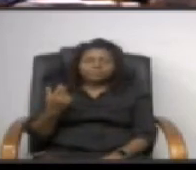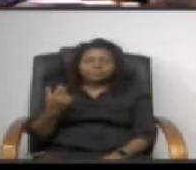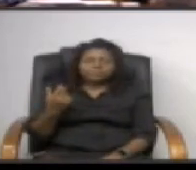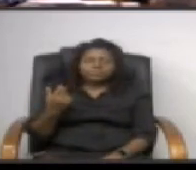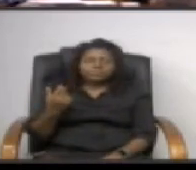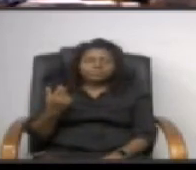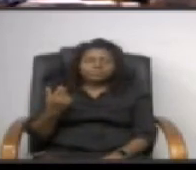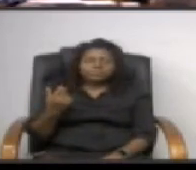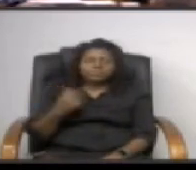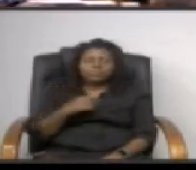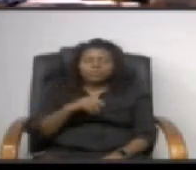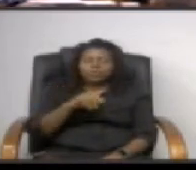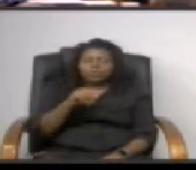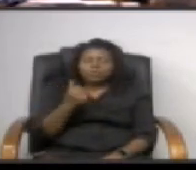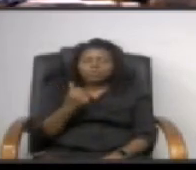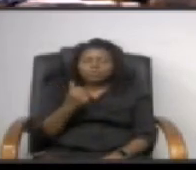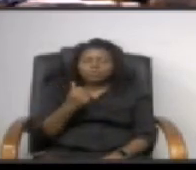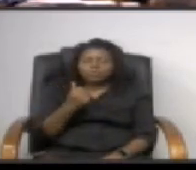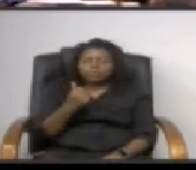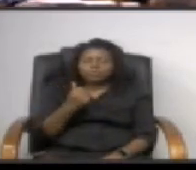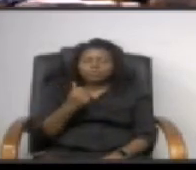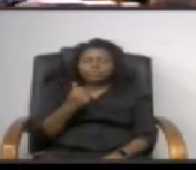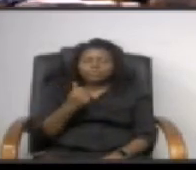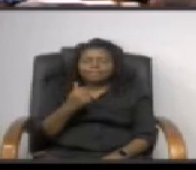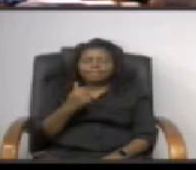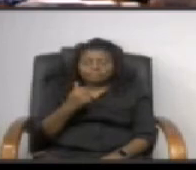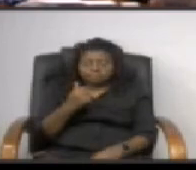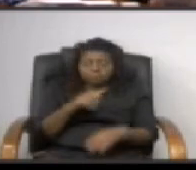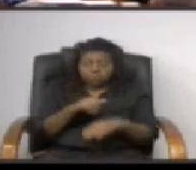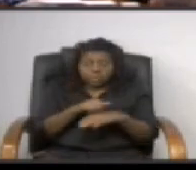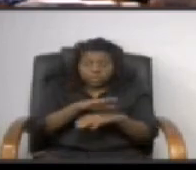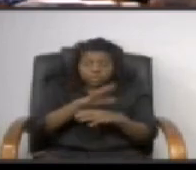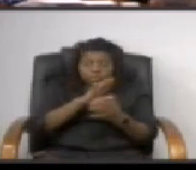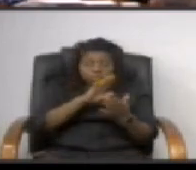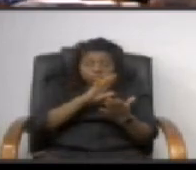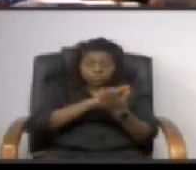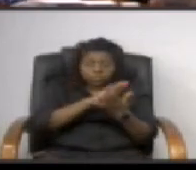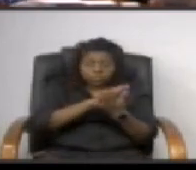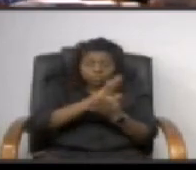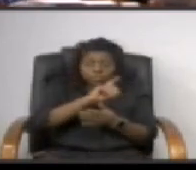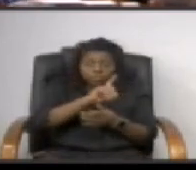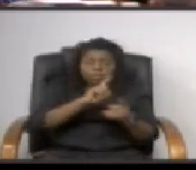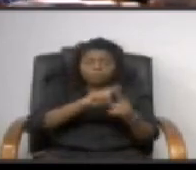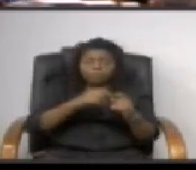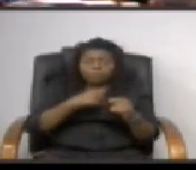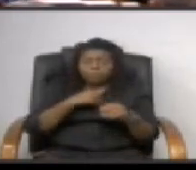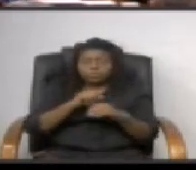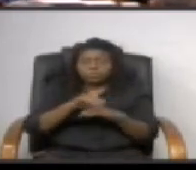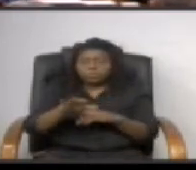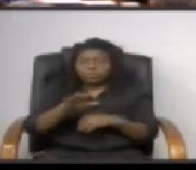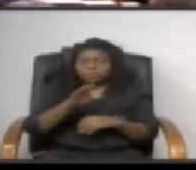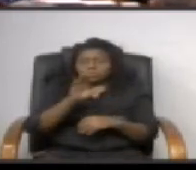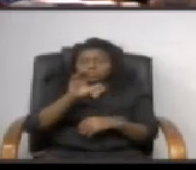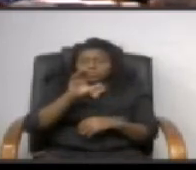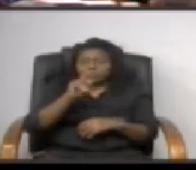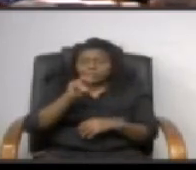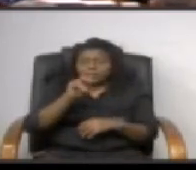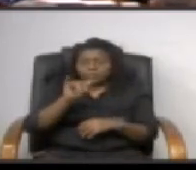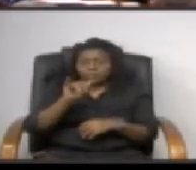uh to send that to the school board but also to the county executive and to the uh